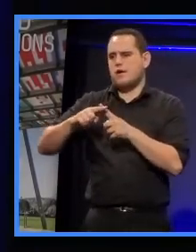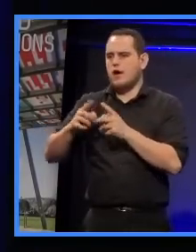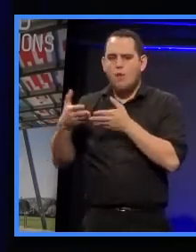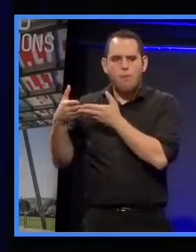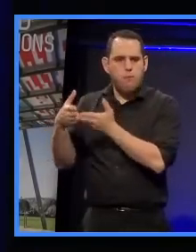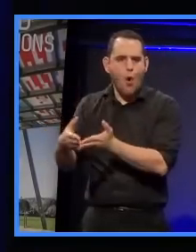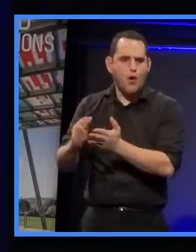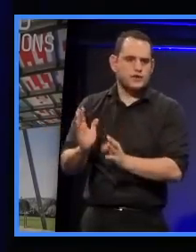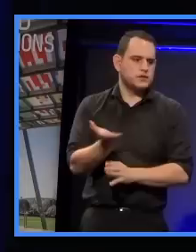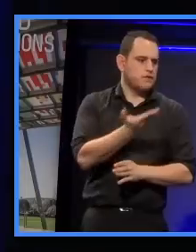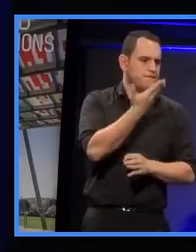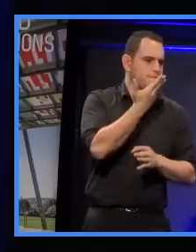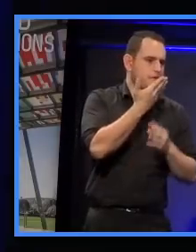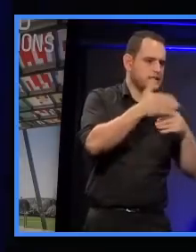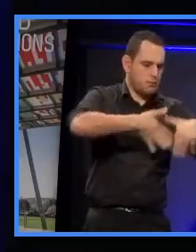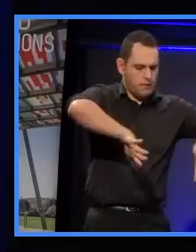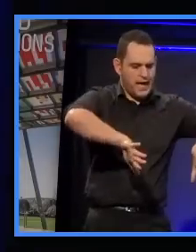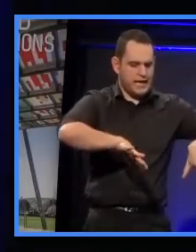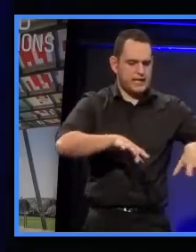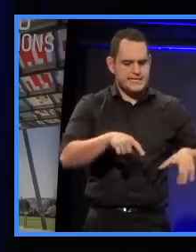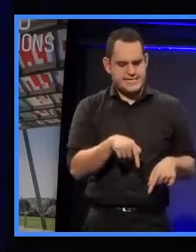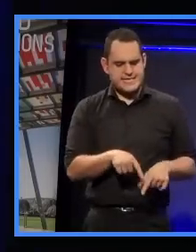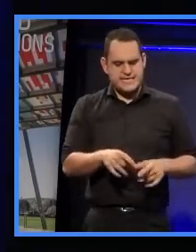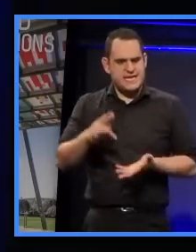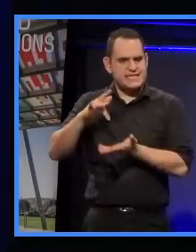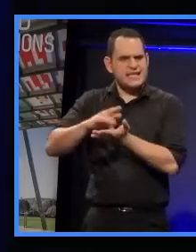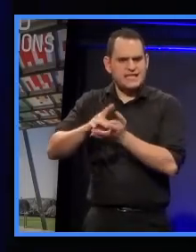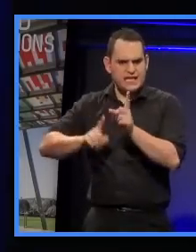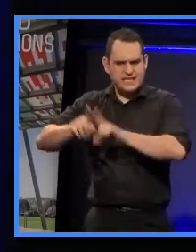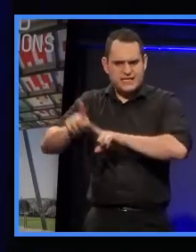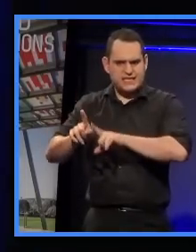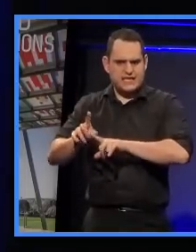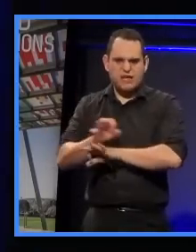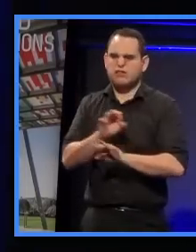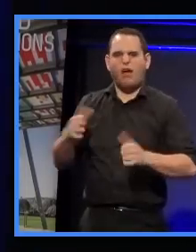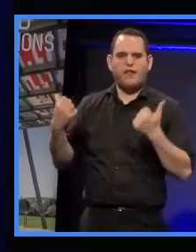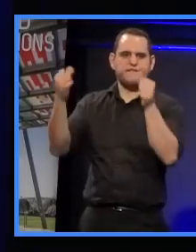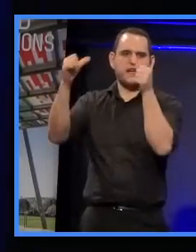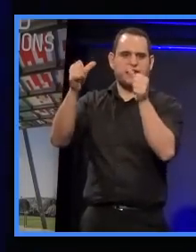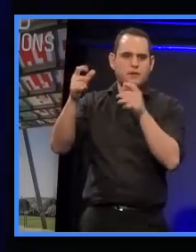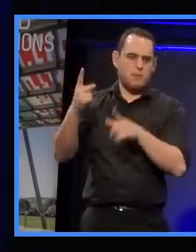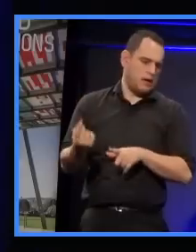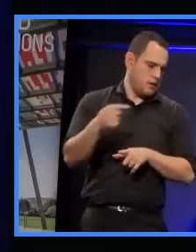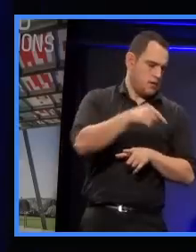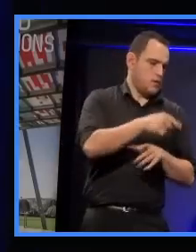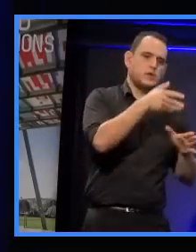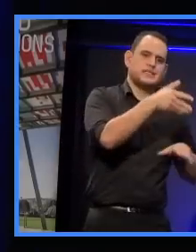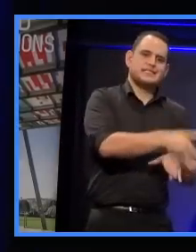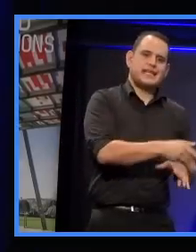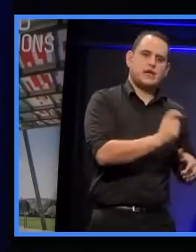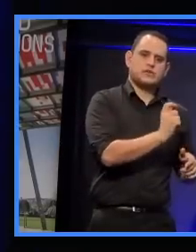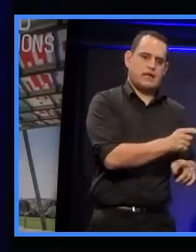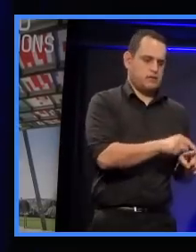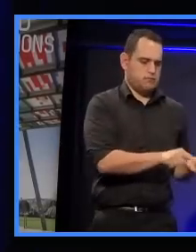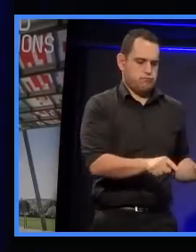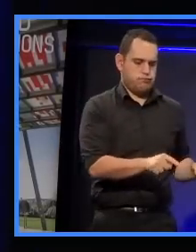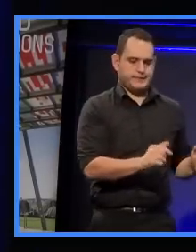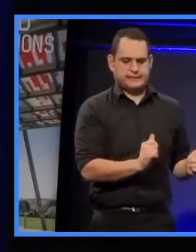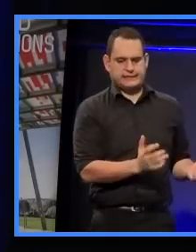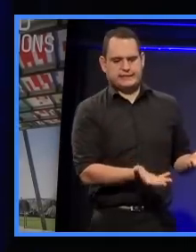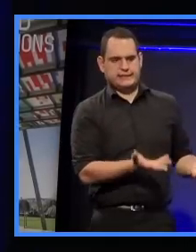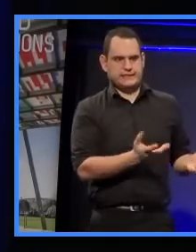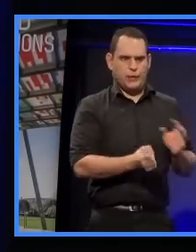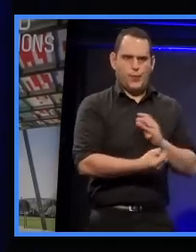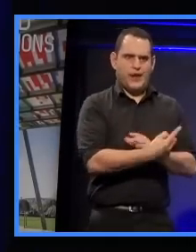it's less affected here up in the centre of the city, but actually the whole of downtown, what does that mean in terms of our central